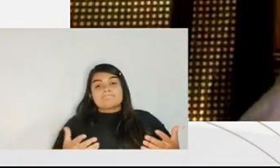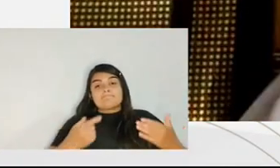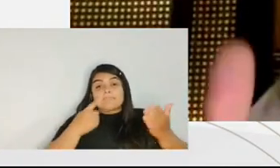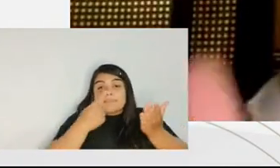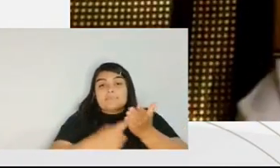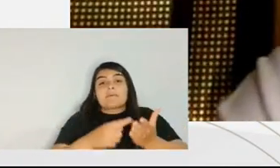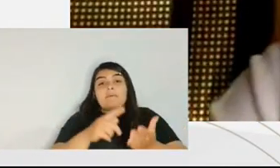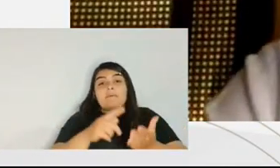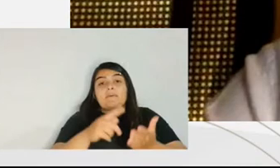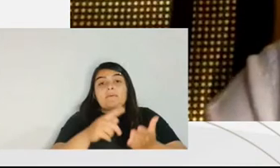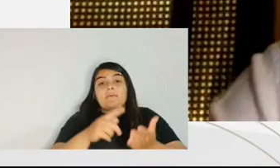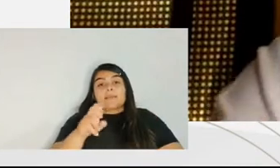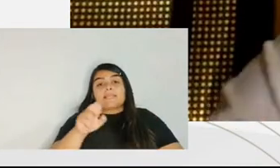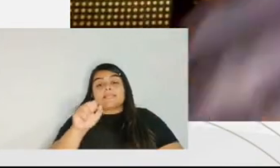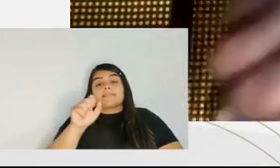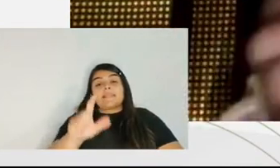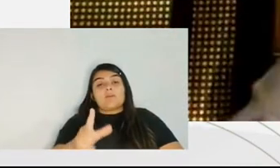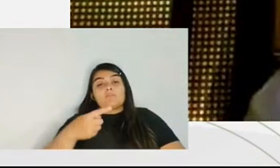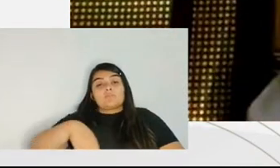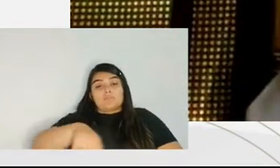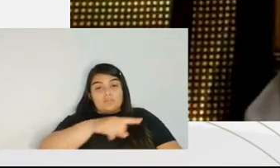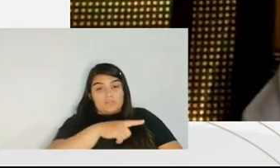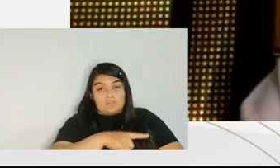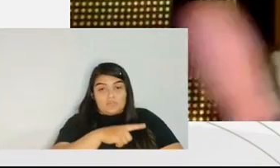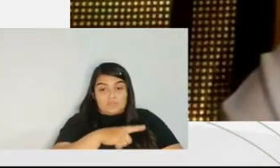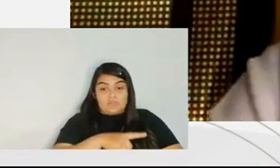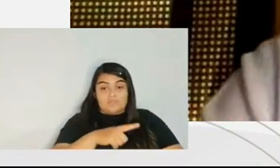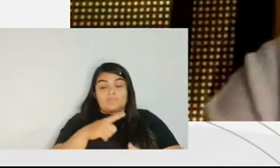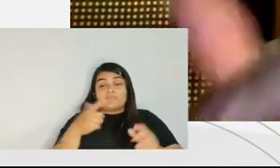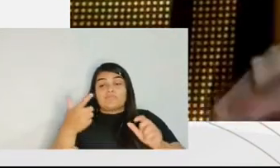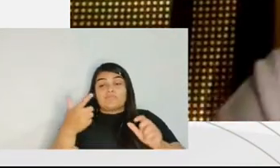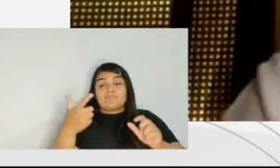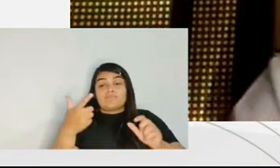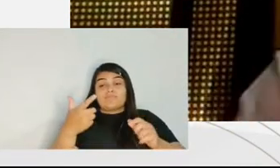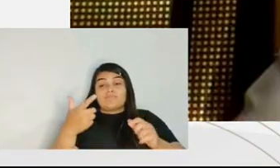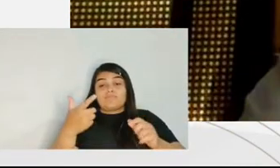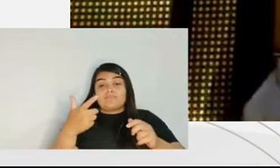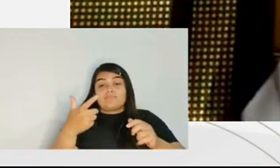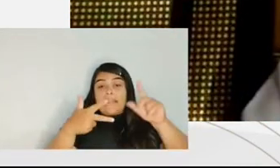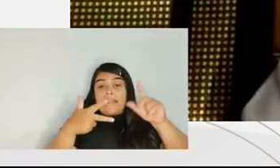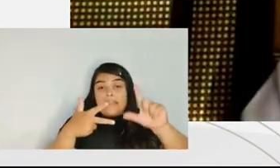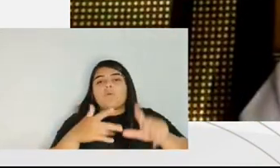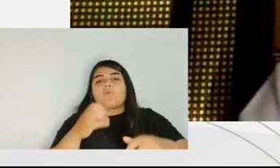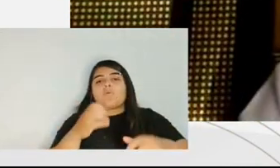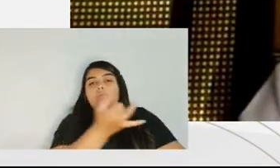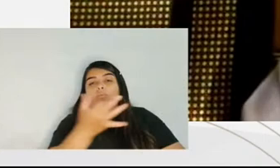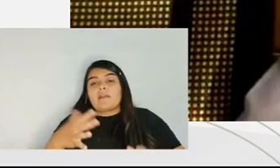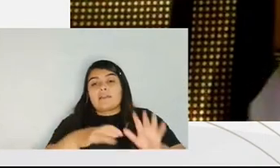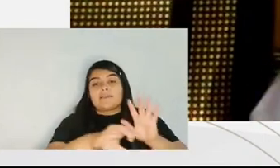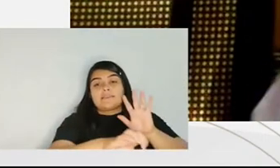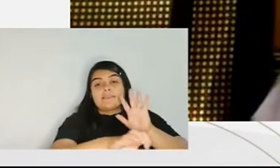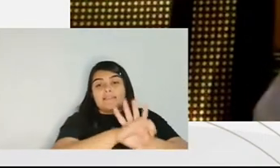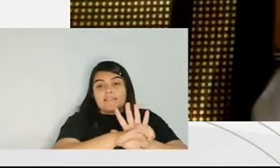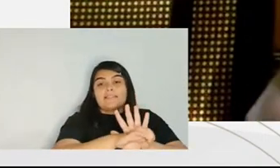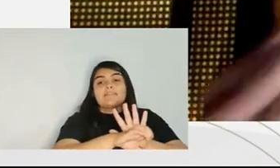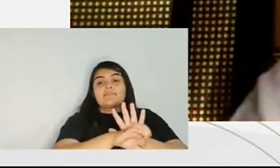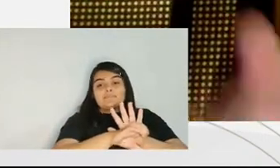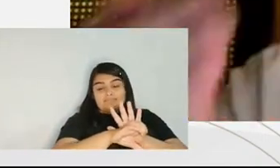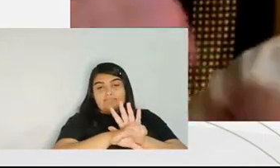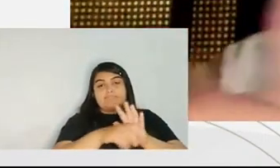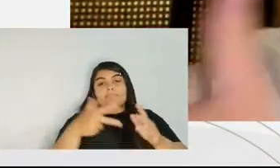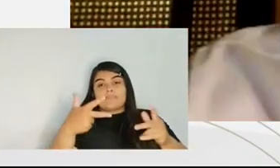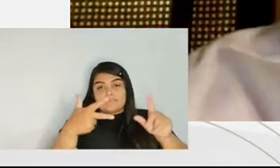of course so let's establish that so and we have to